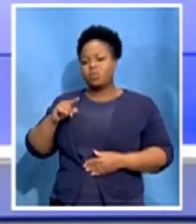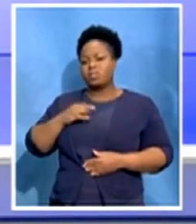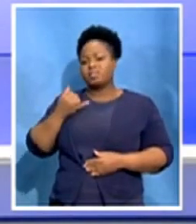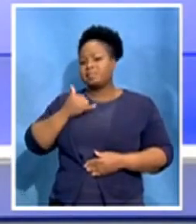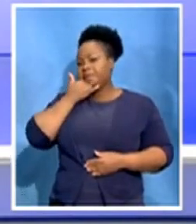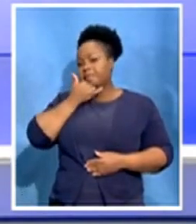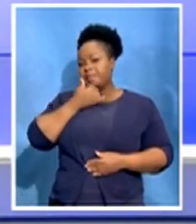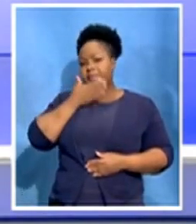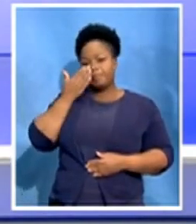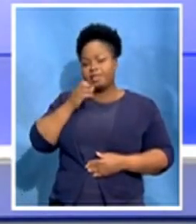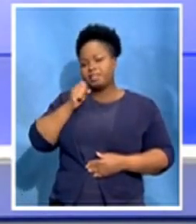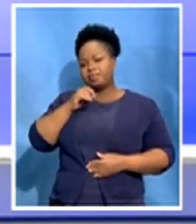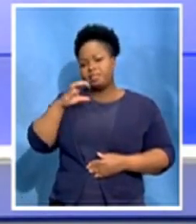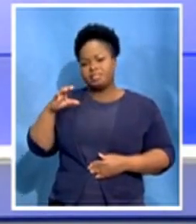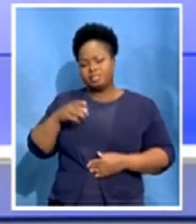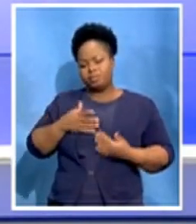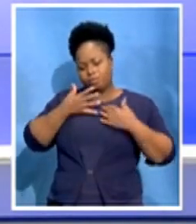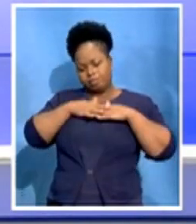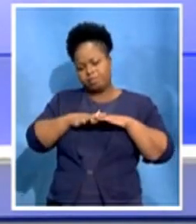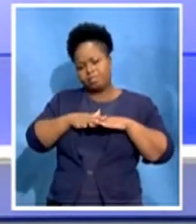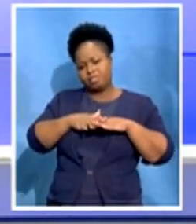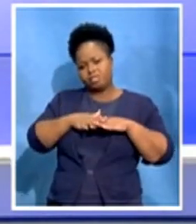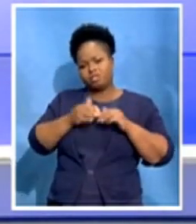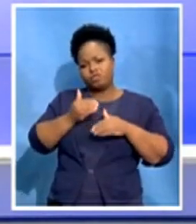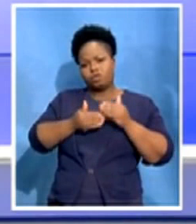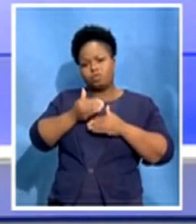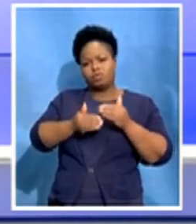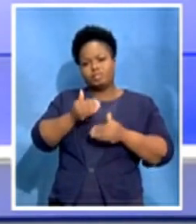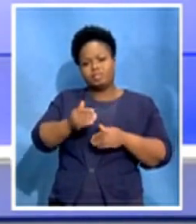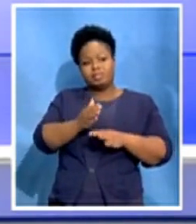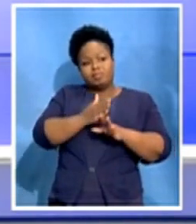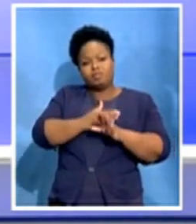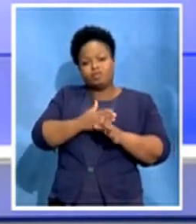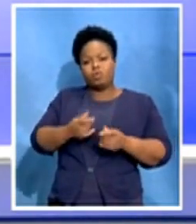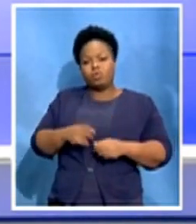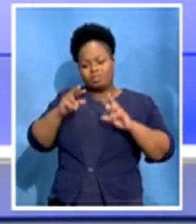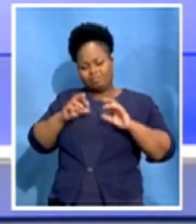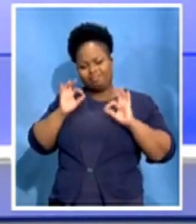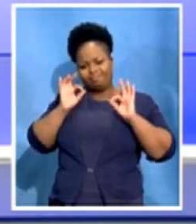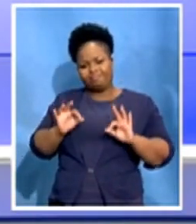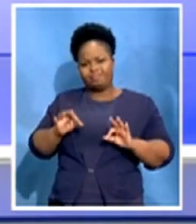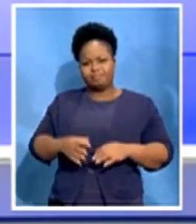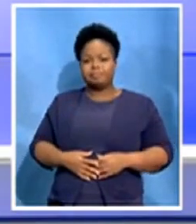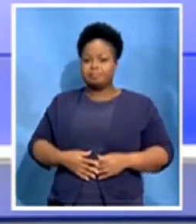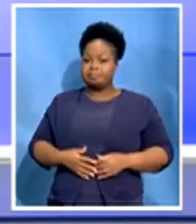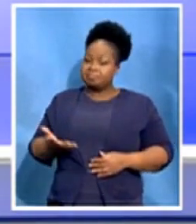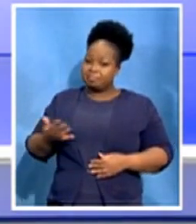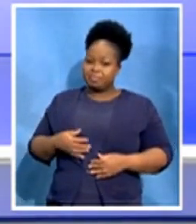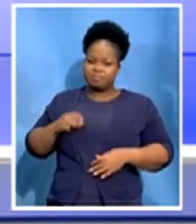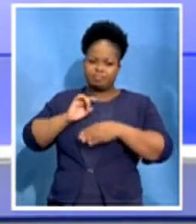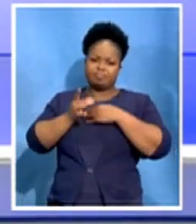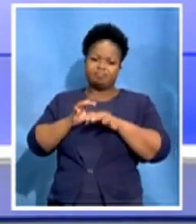of a process before it has been thoroughly exhausted. I imagine that the conversation will continue having throughout